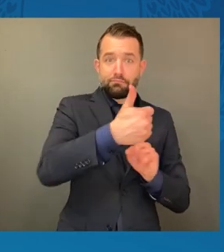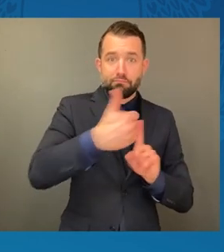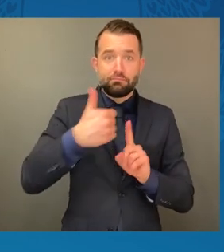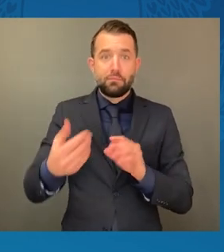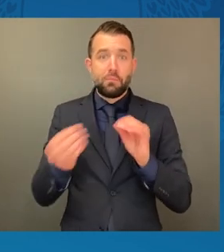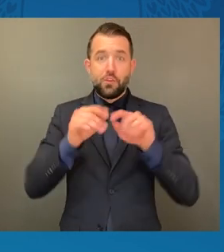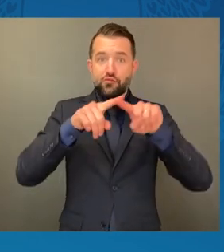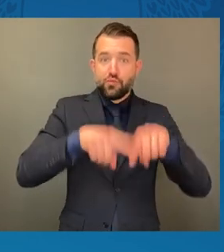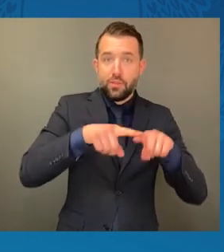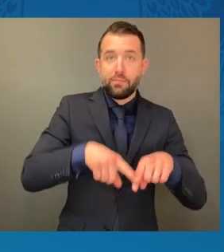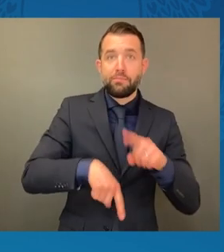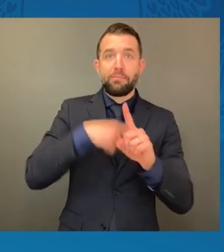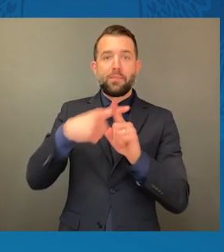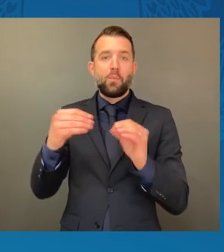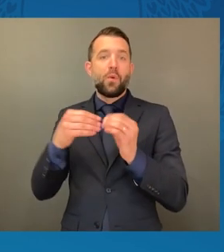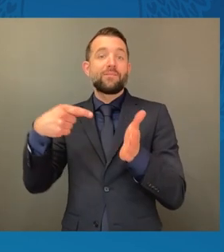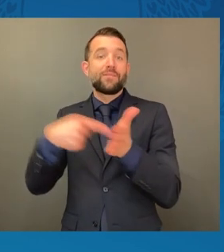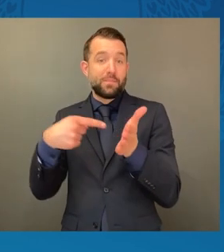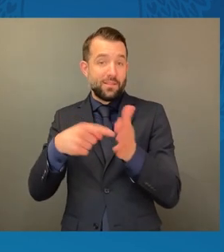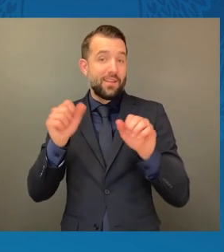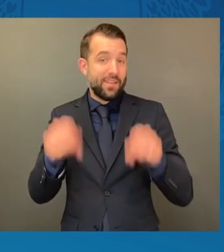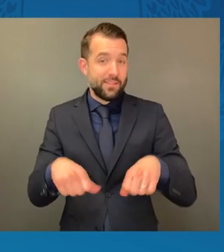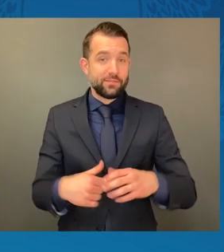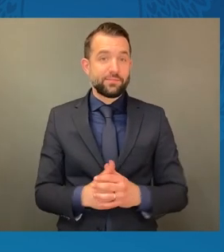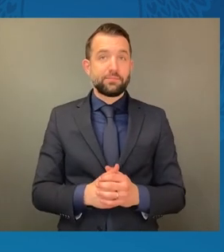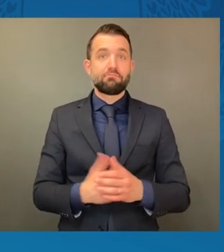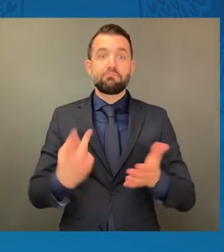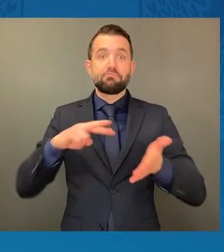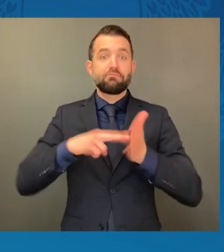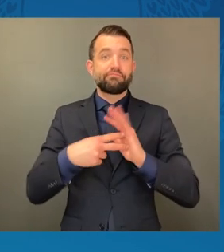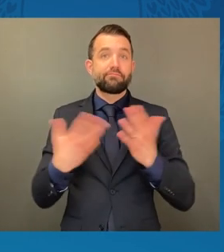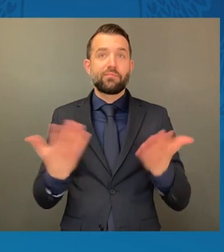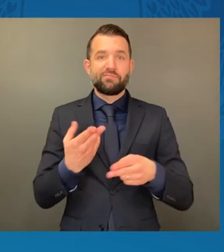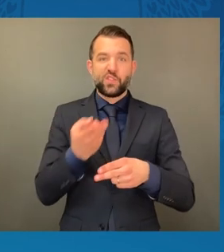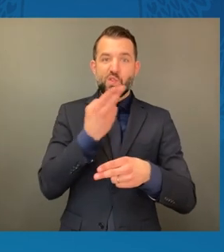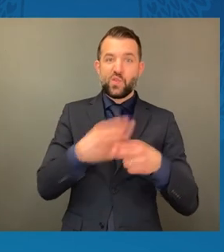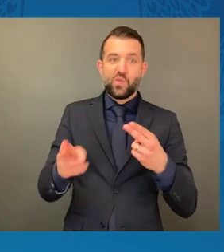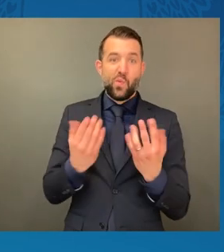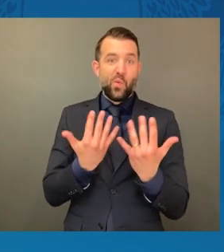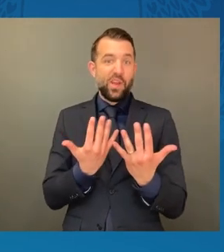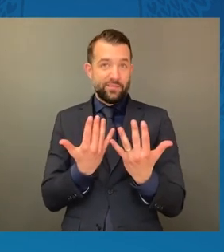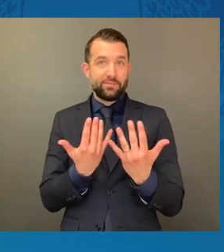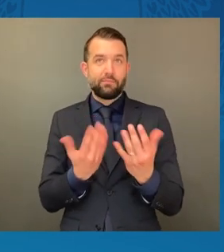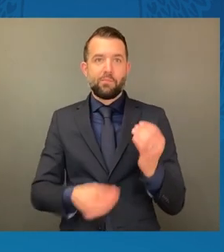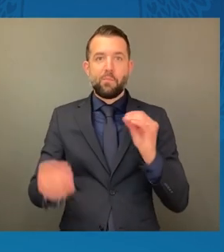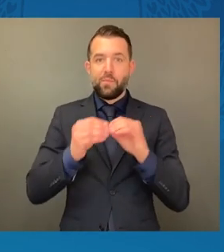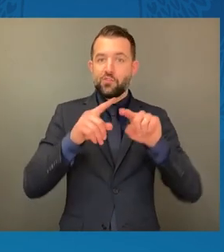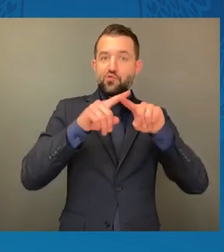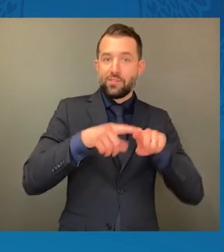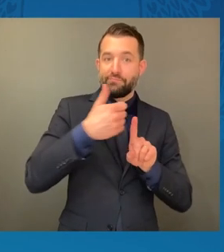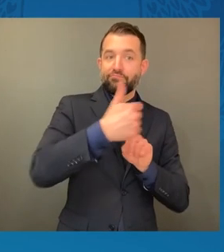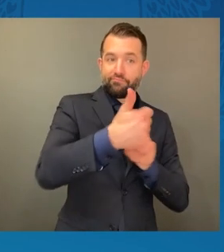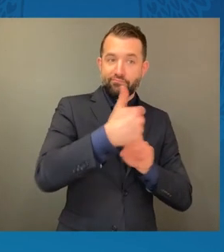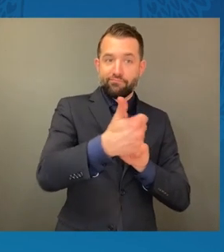more affordable, which, of course, means shorter waits and more reliable commutes for folks who